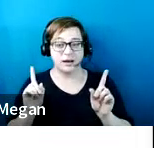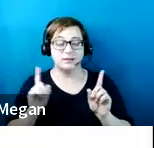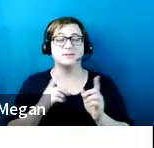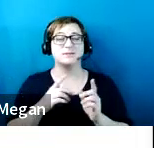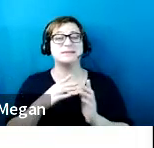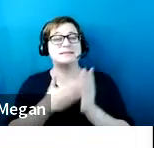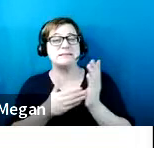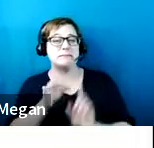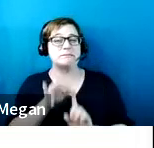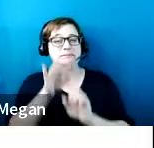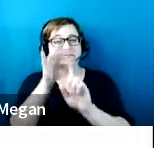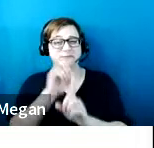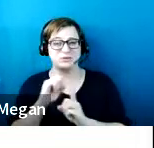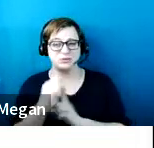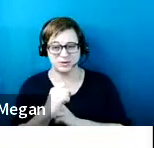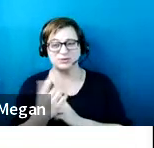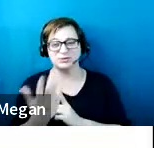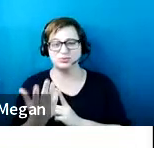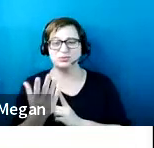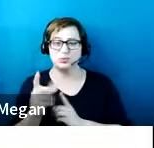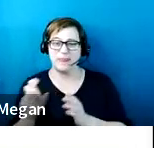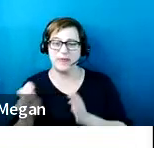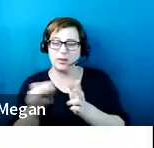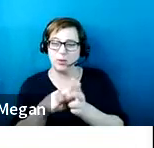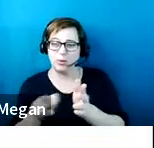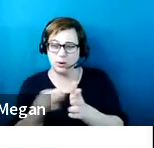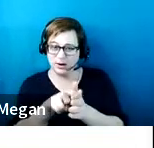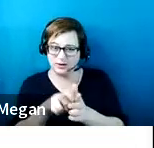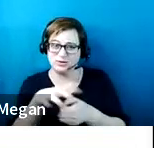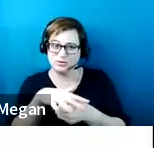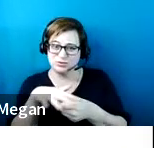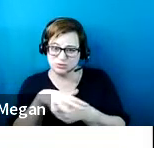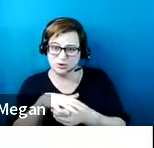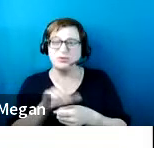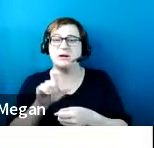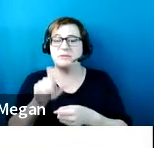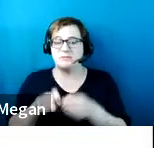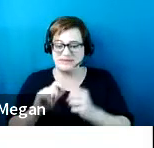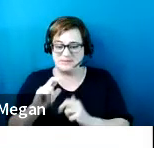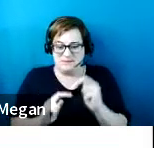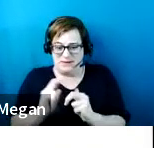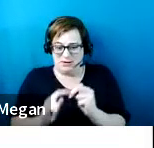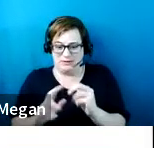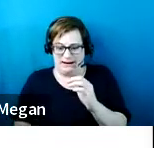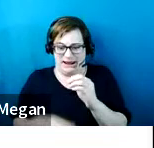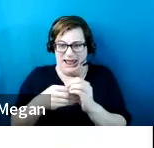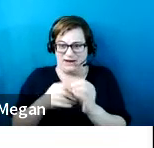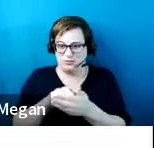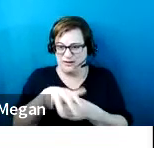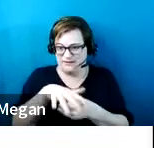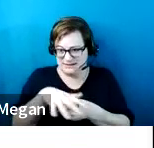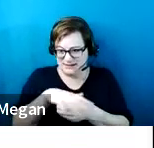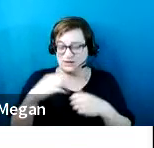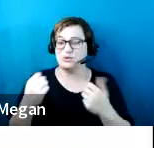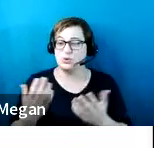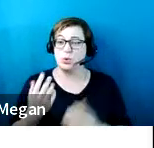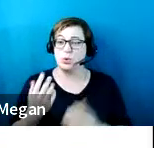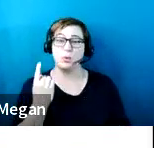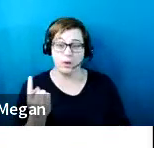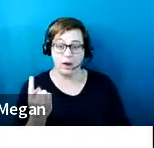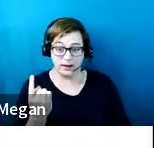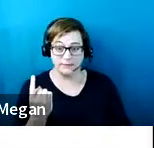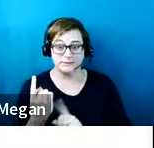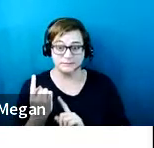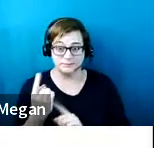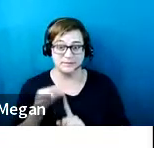special instances where the passenger loading zones where to be built into the facility. So one of them is